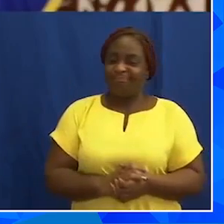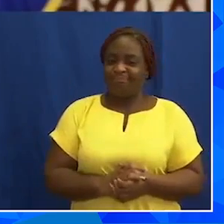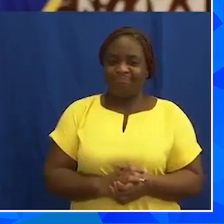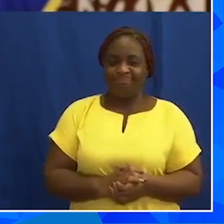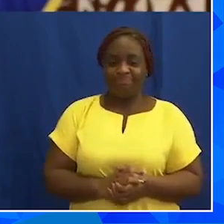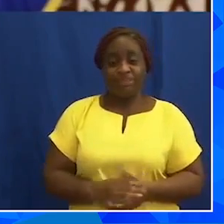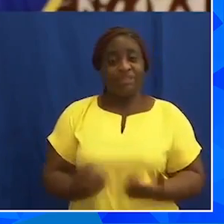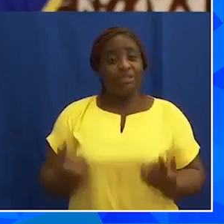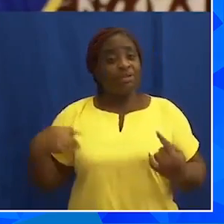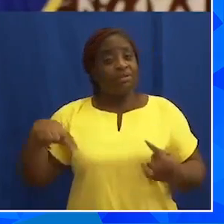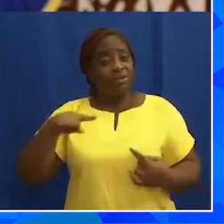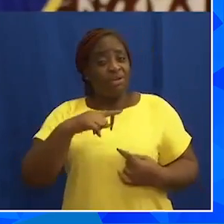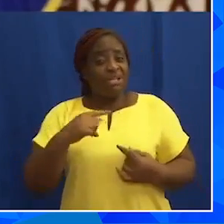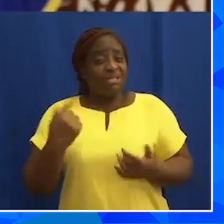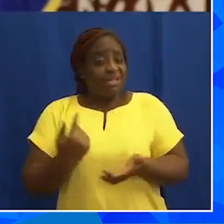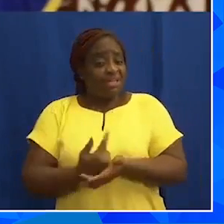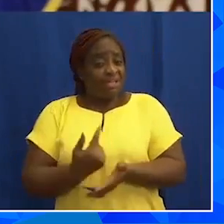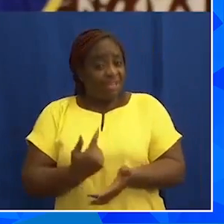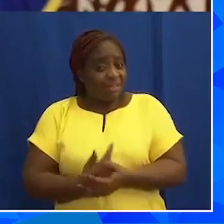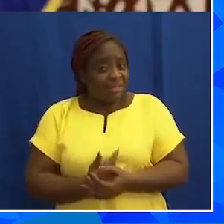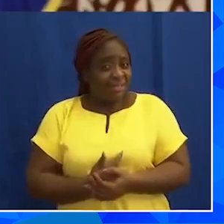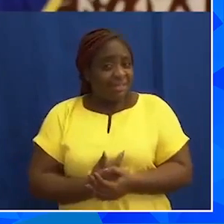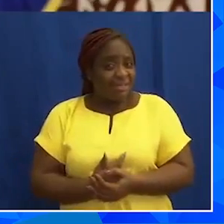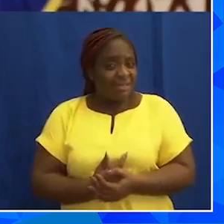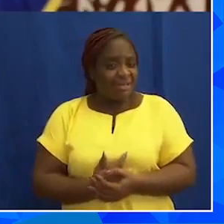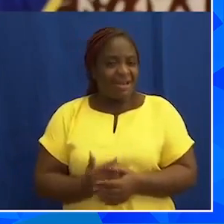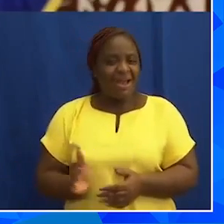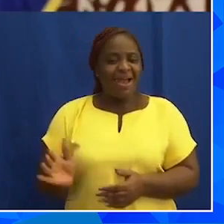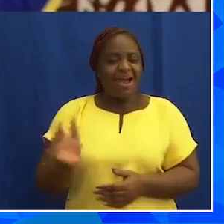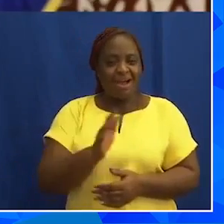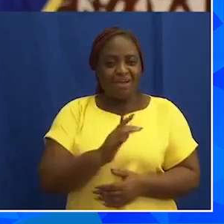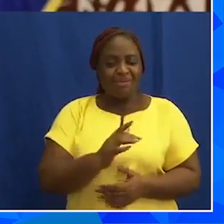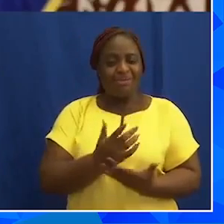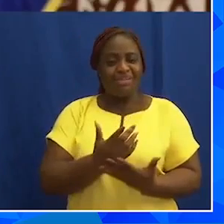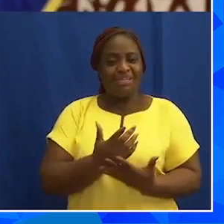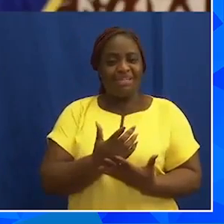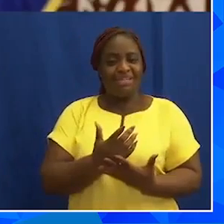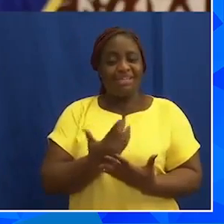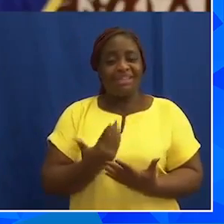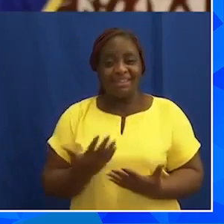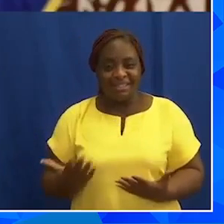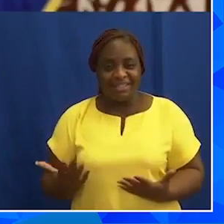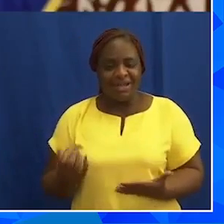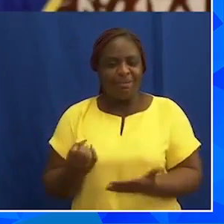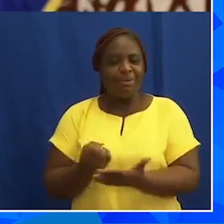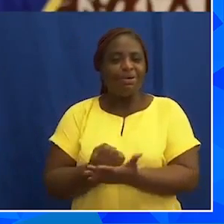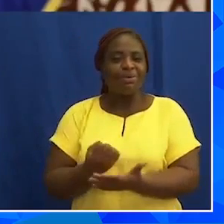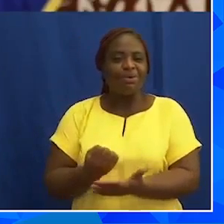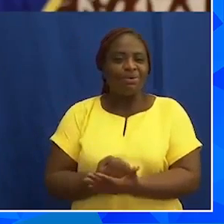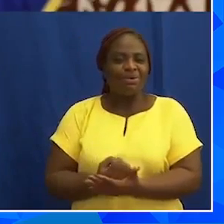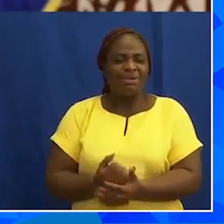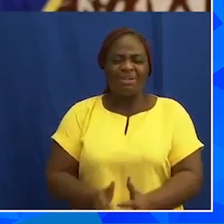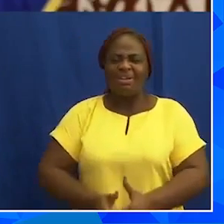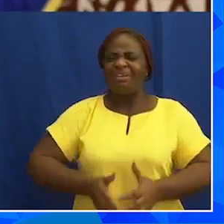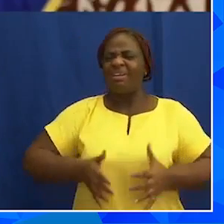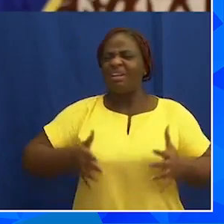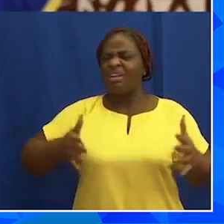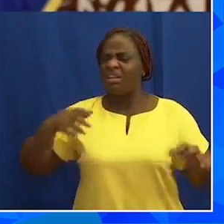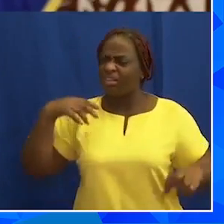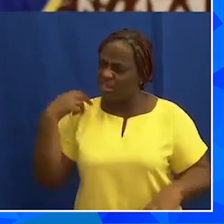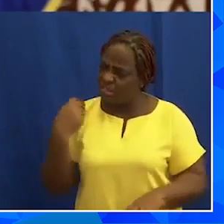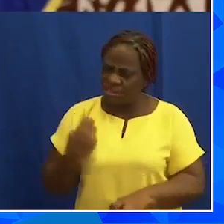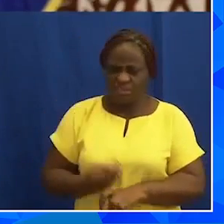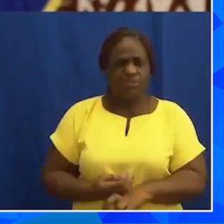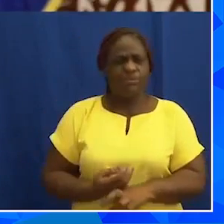For us in Ghana, our reality is that our economy is in great difficulty.